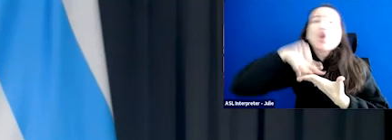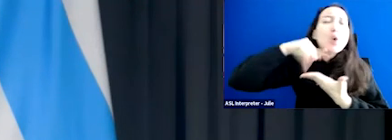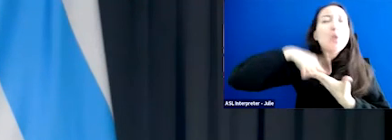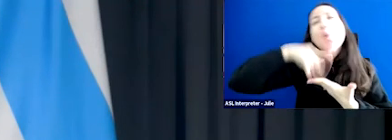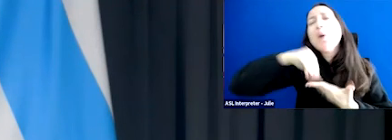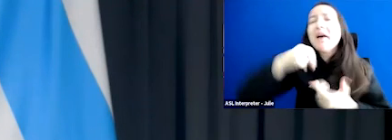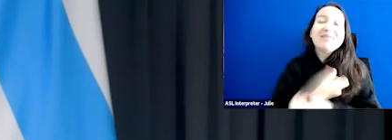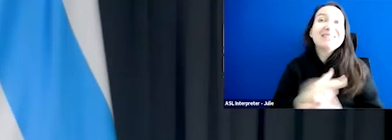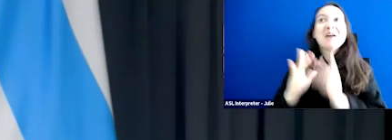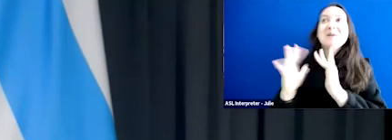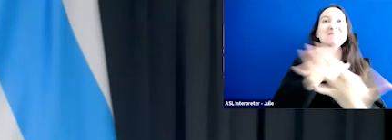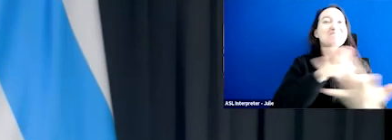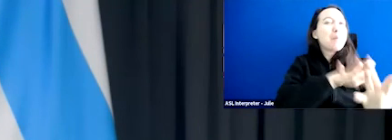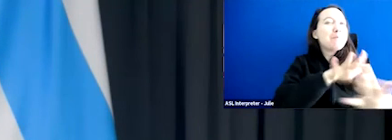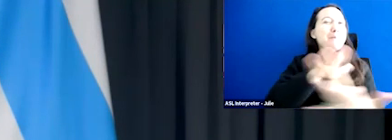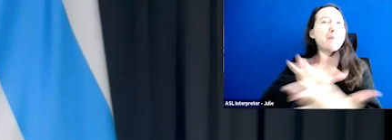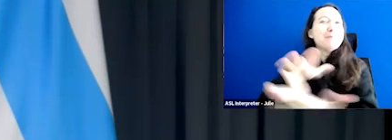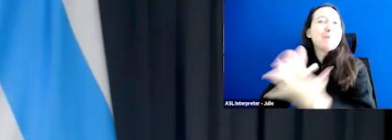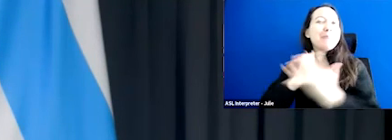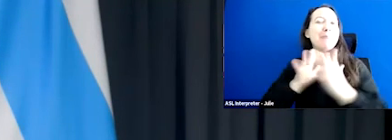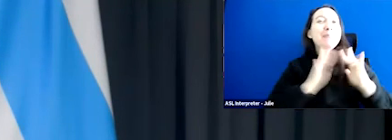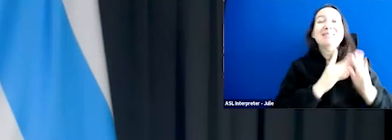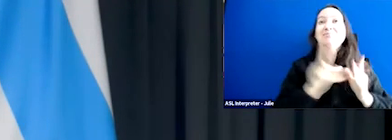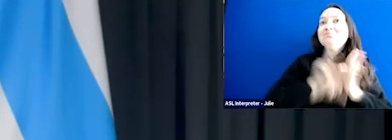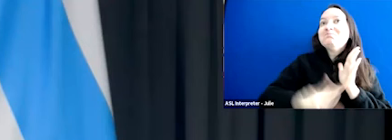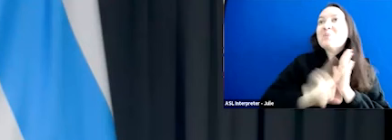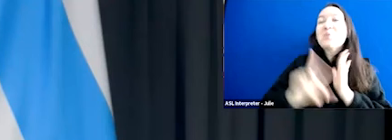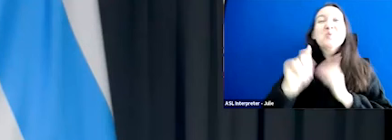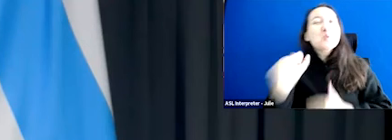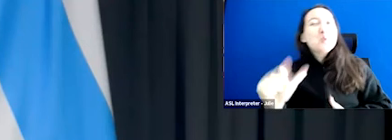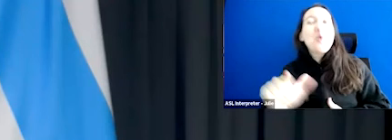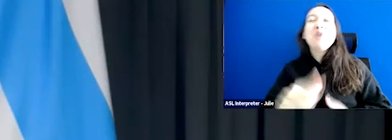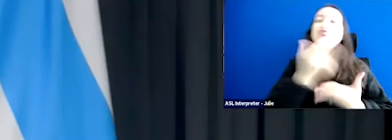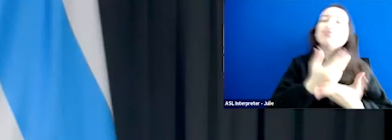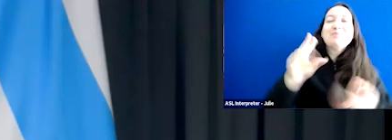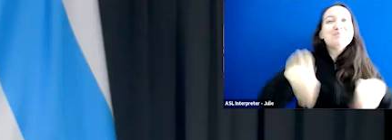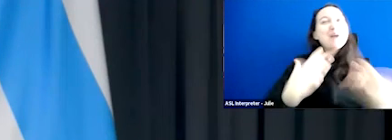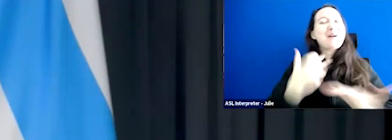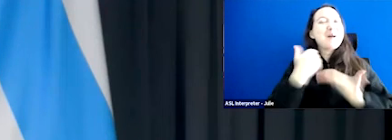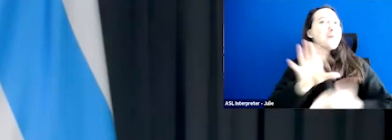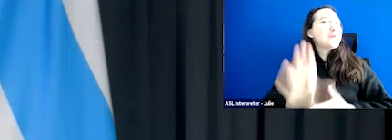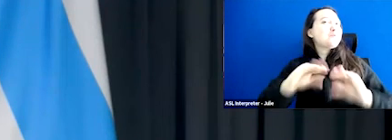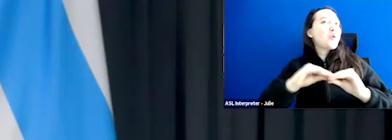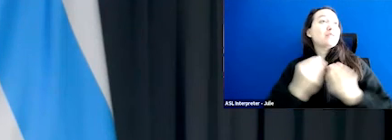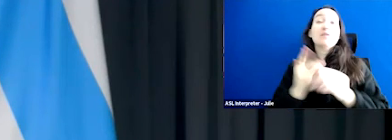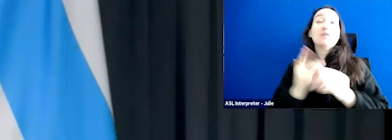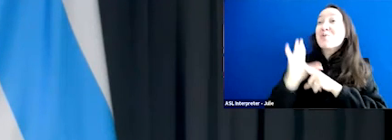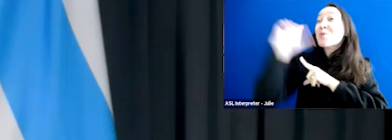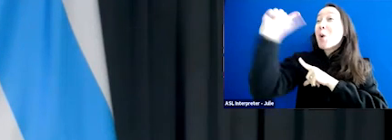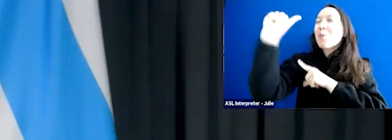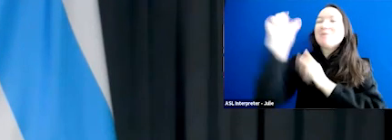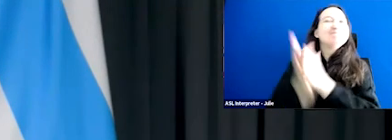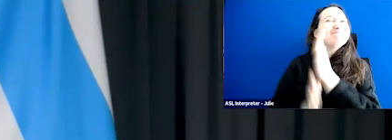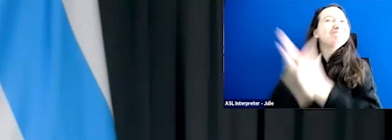network and make connections and explore the tools and resources provided to help your organizations grow and